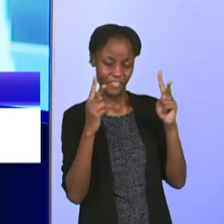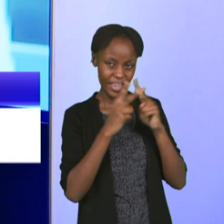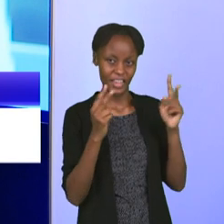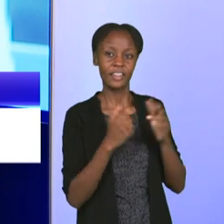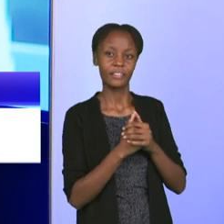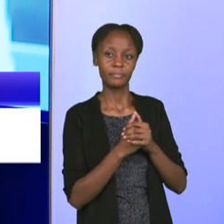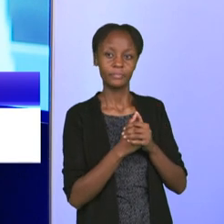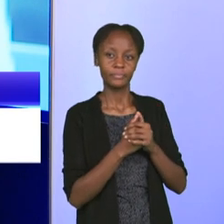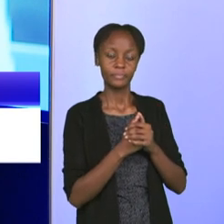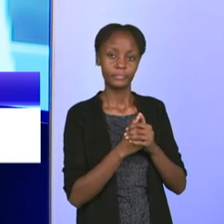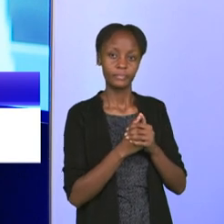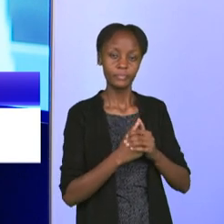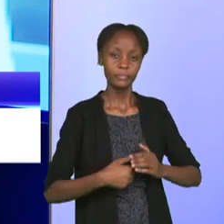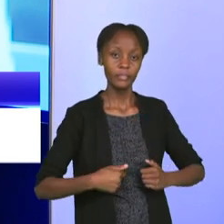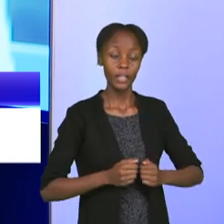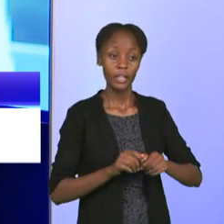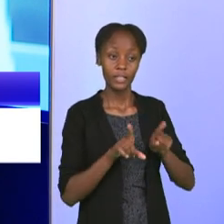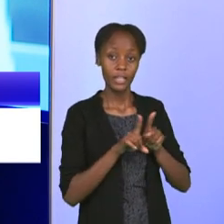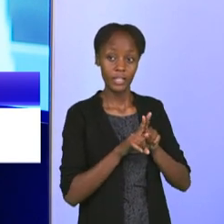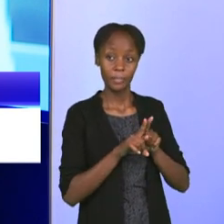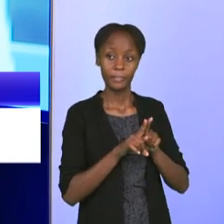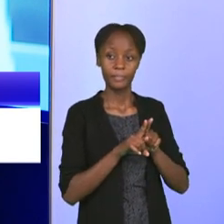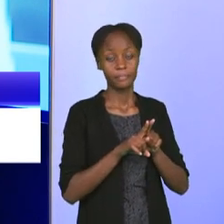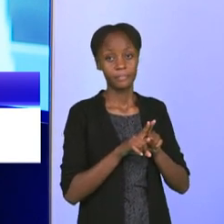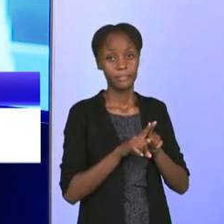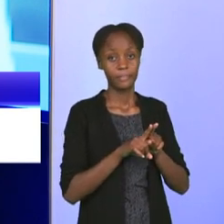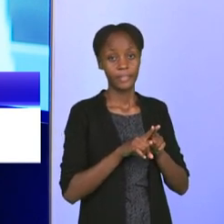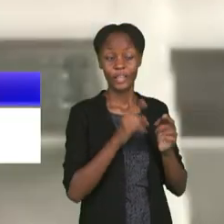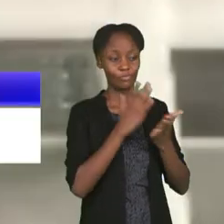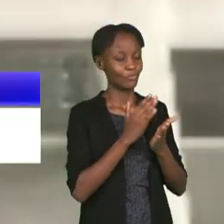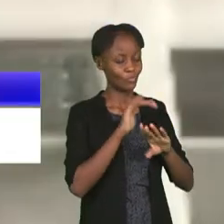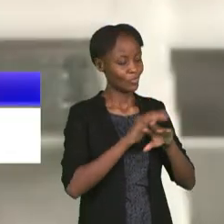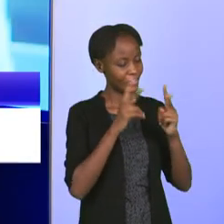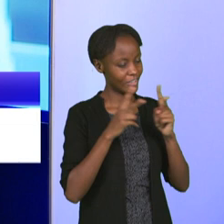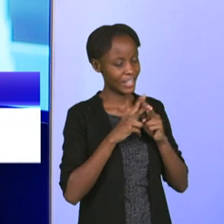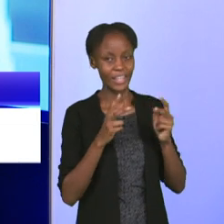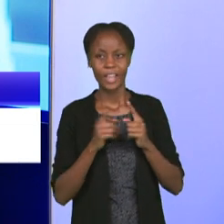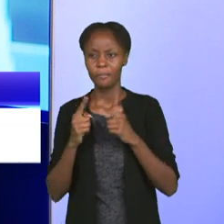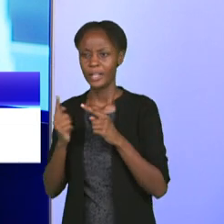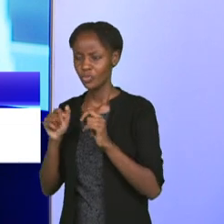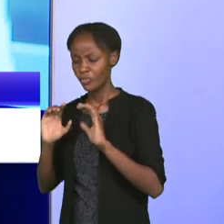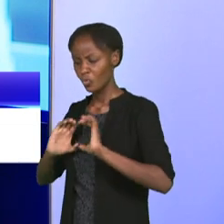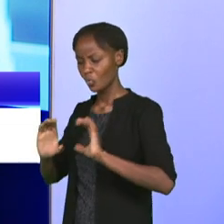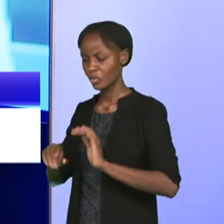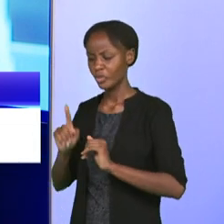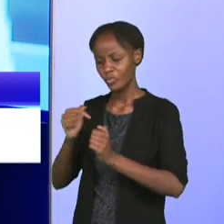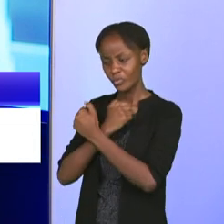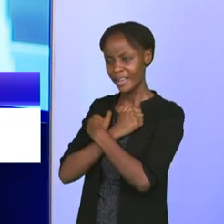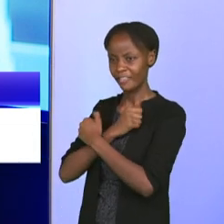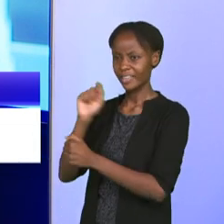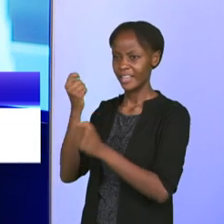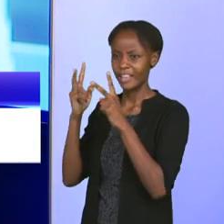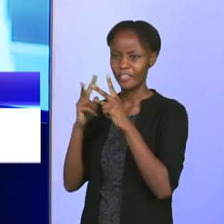so it was fantastic. And the coach, talking about your love for Kenya,